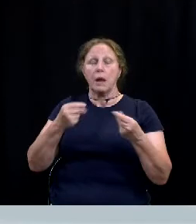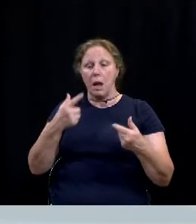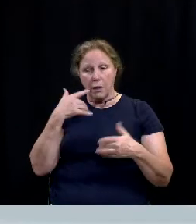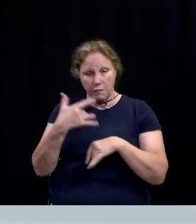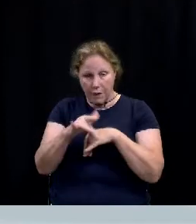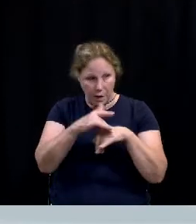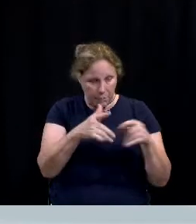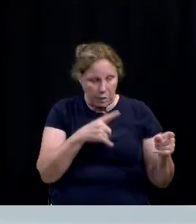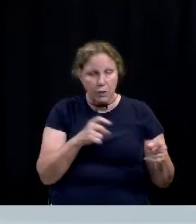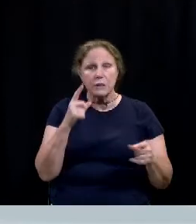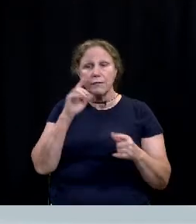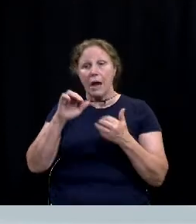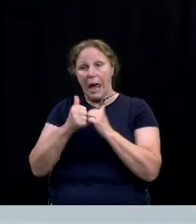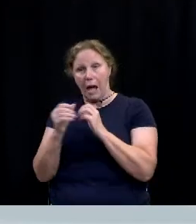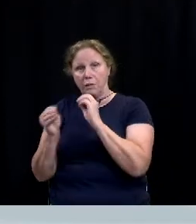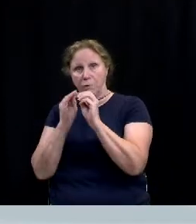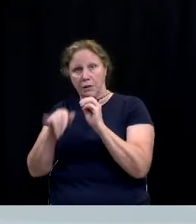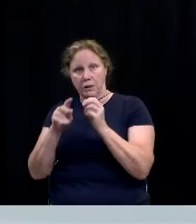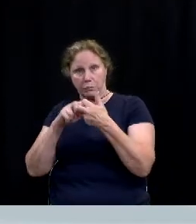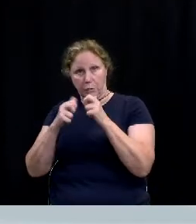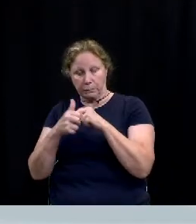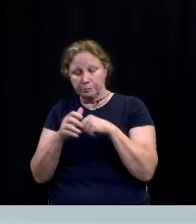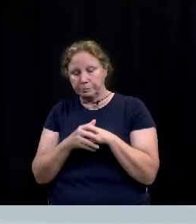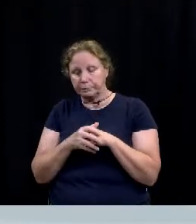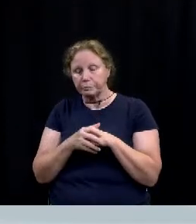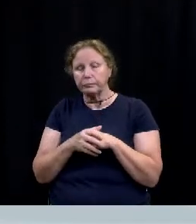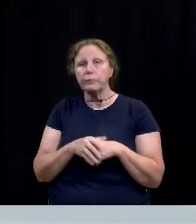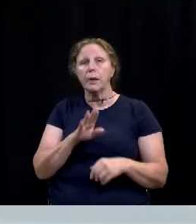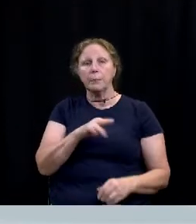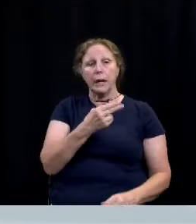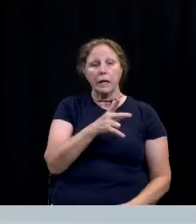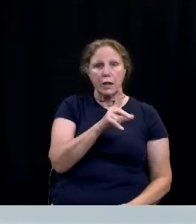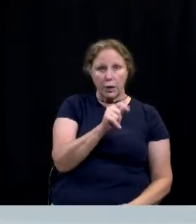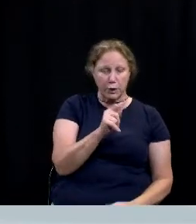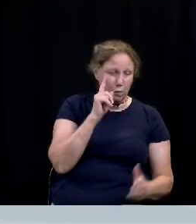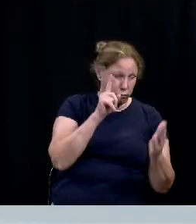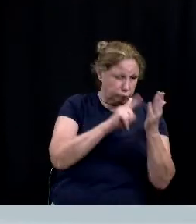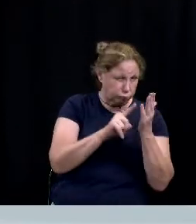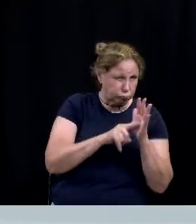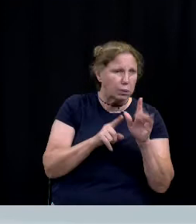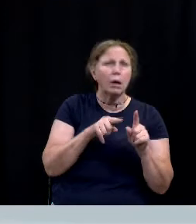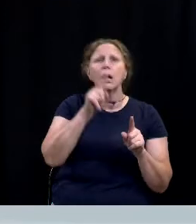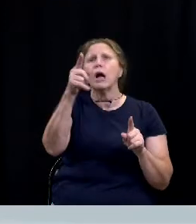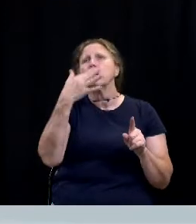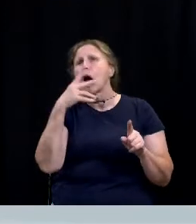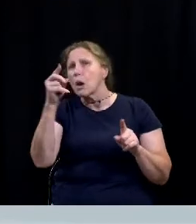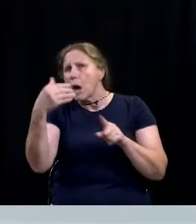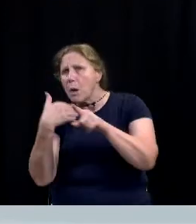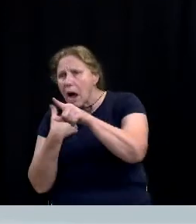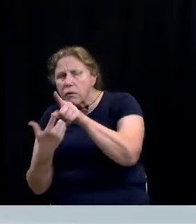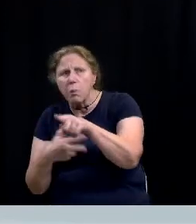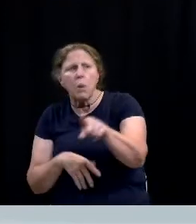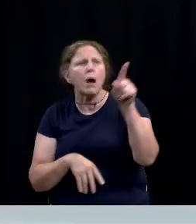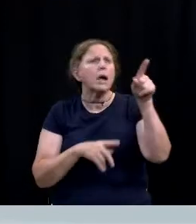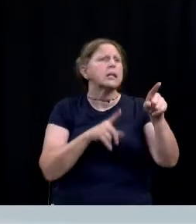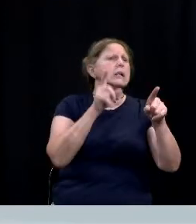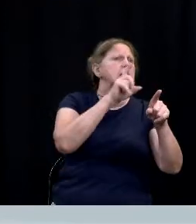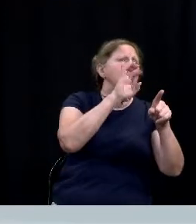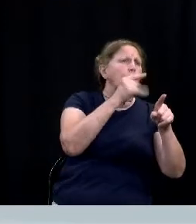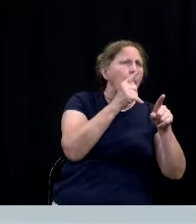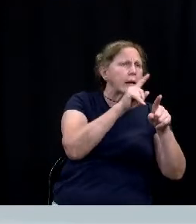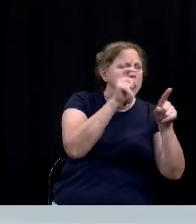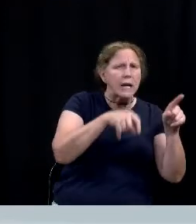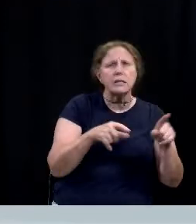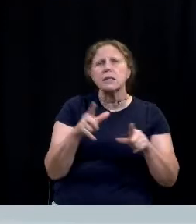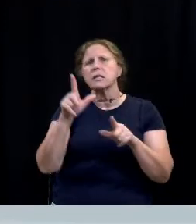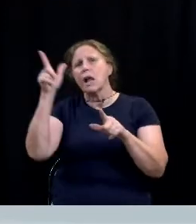could be most effective in the Waco community the BHLT has explored successful programs in Colorado Springs Gregg County Texas Lubbock